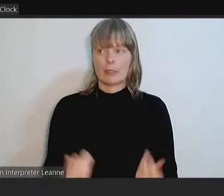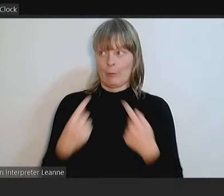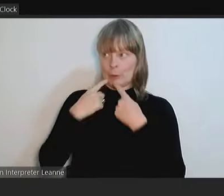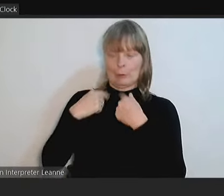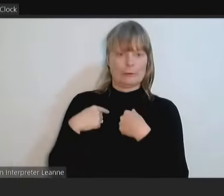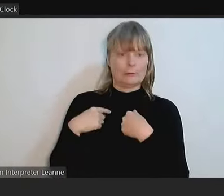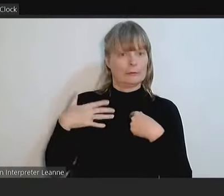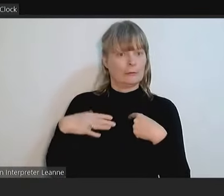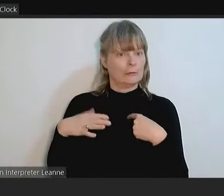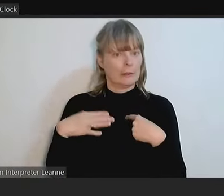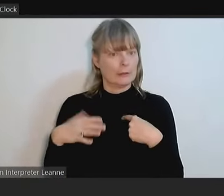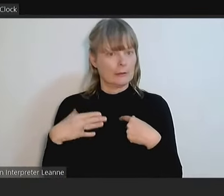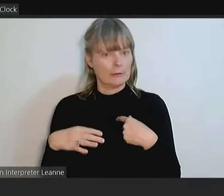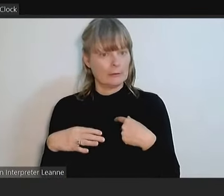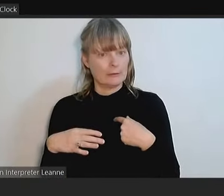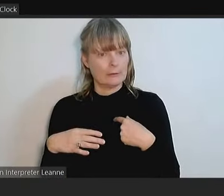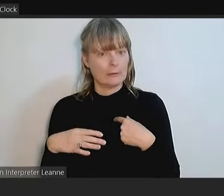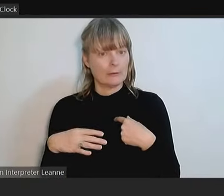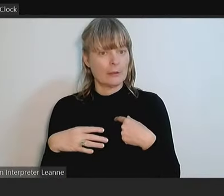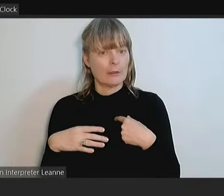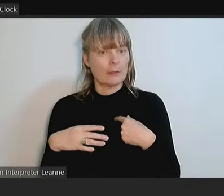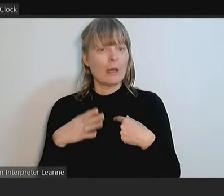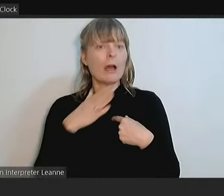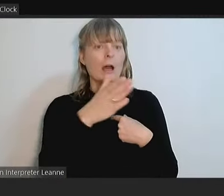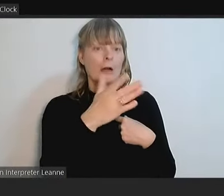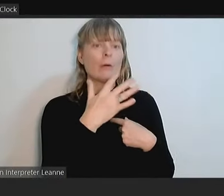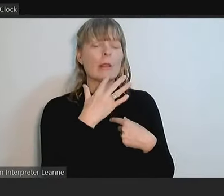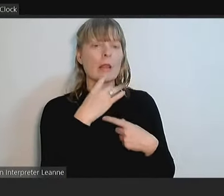through you, Mayor, if I can just explain.